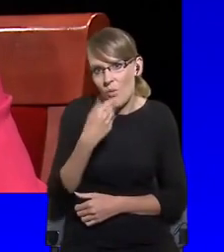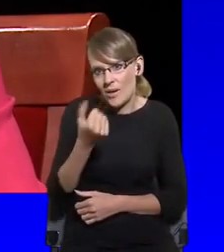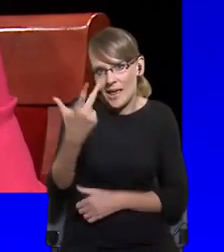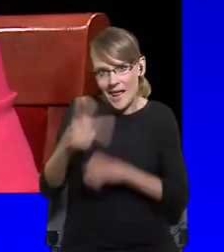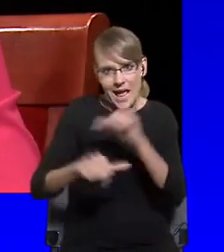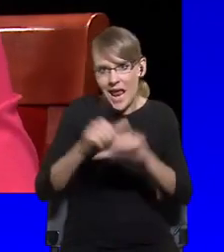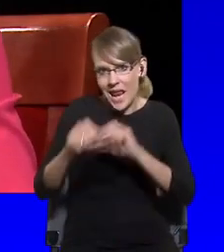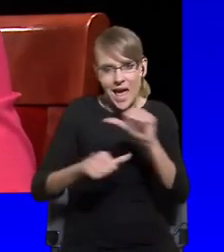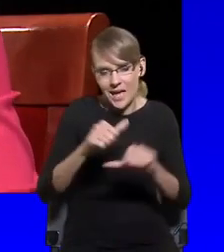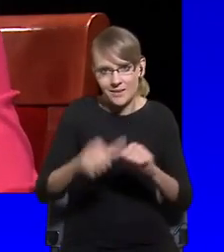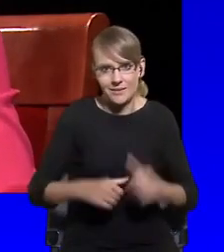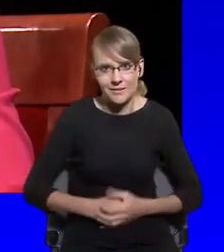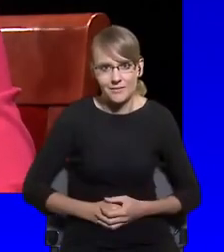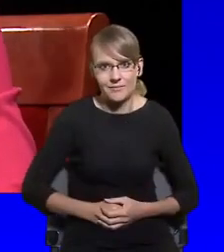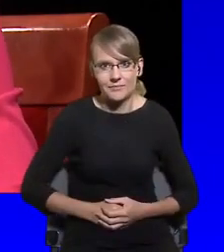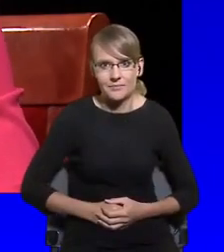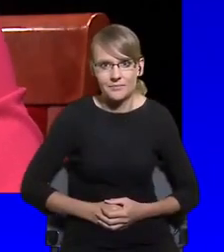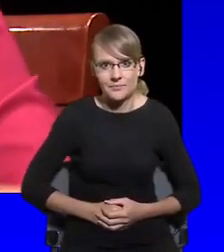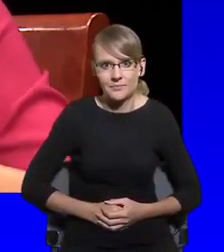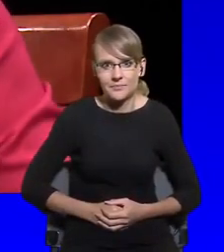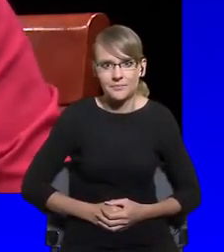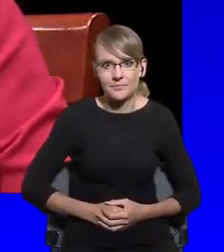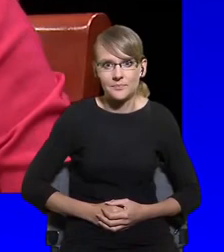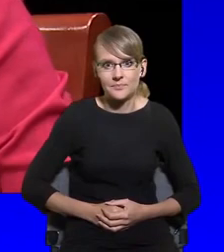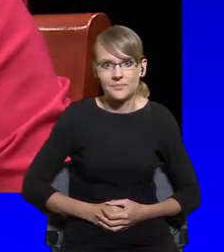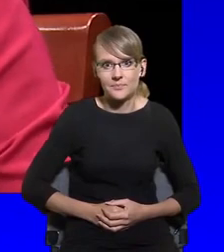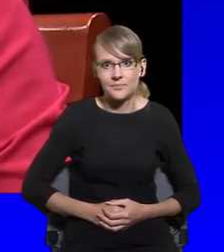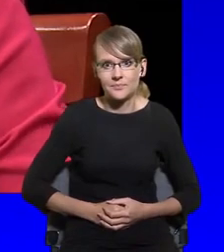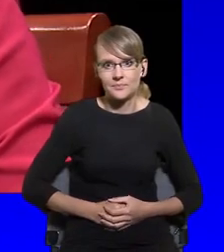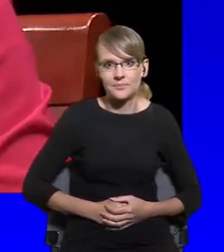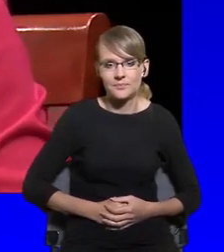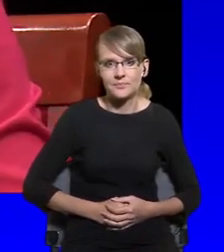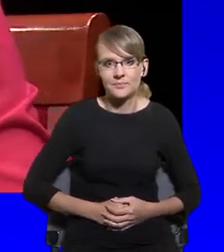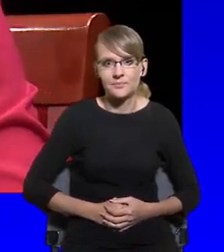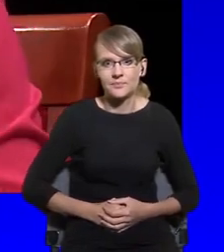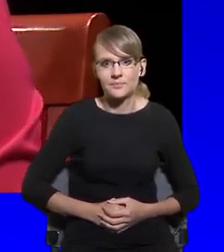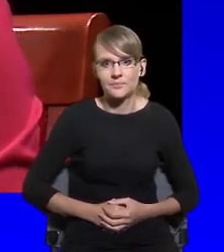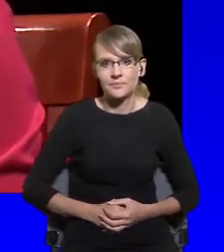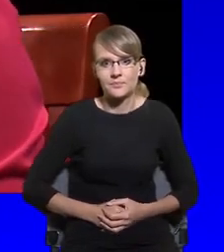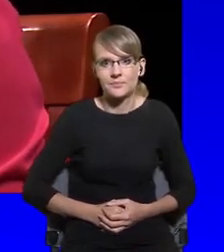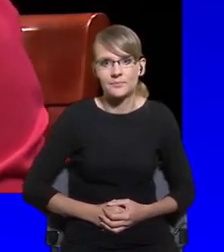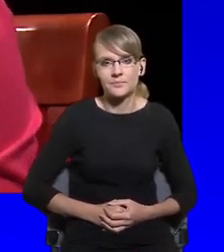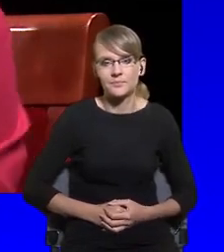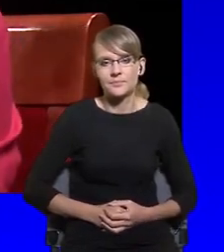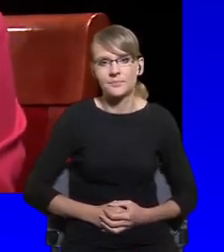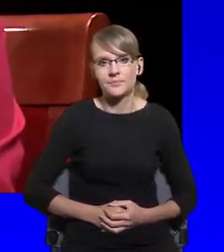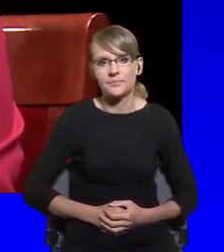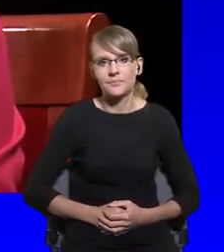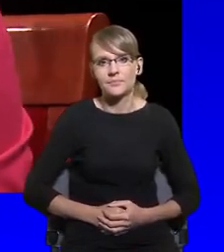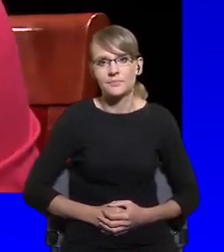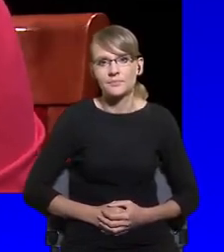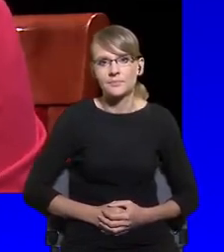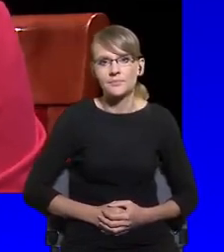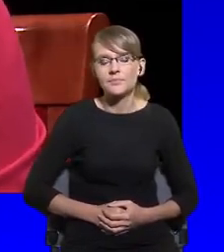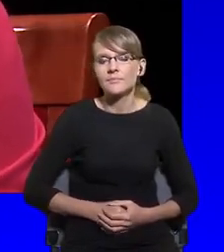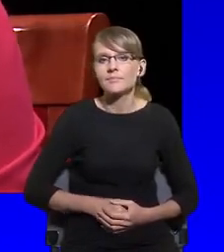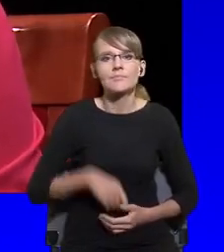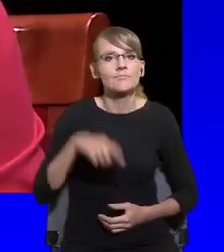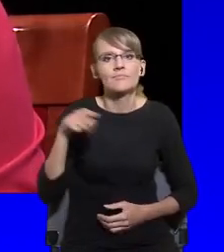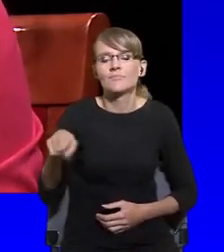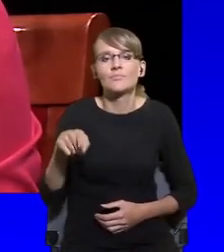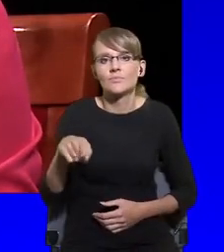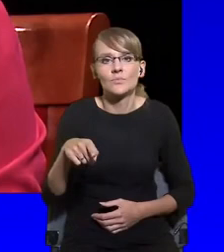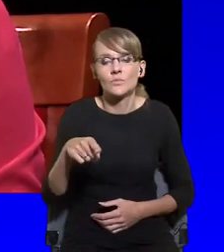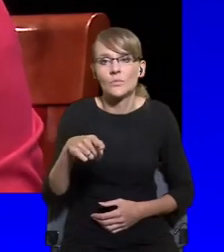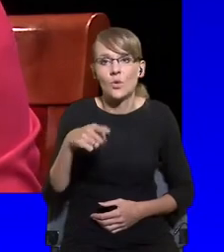is, is not, uh, this is not, uh, so to say caused by the virus. I know that pandemic, when we think